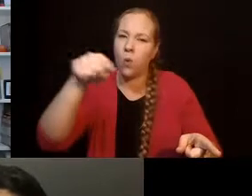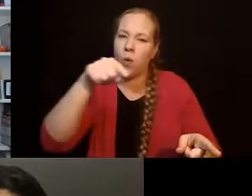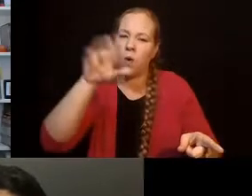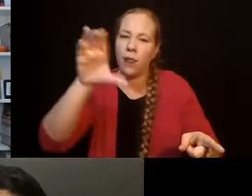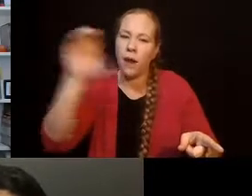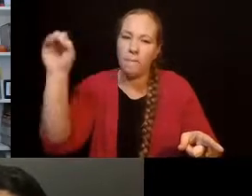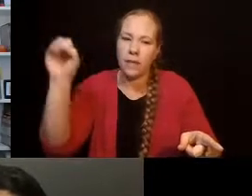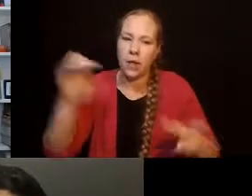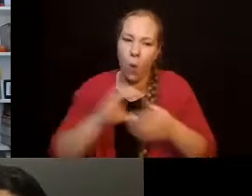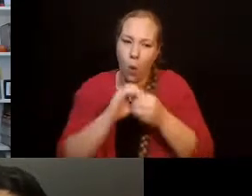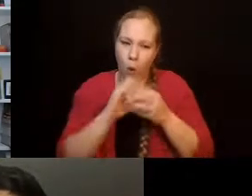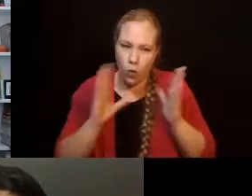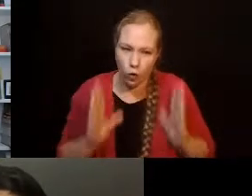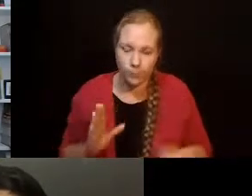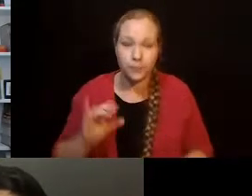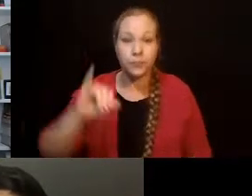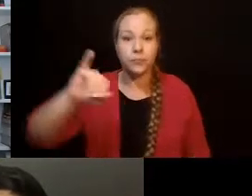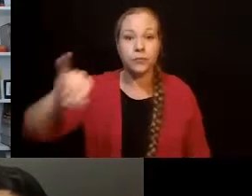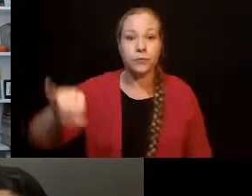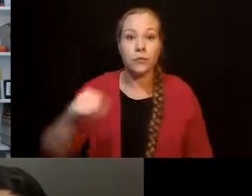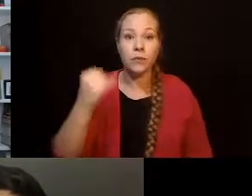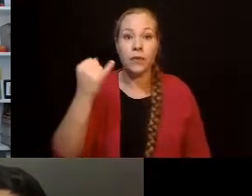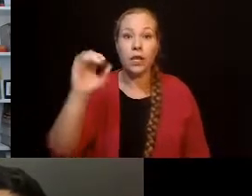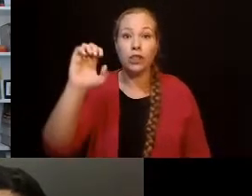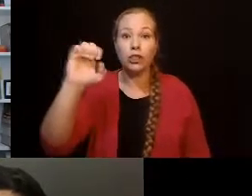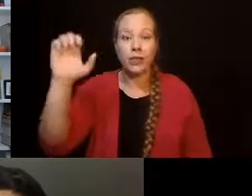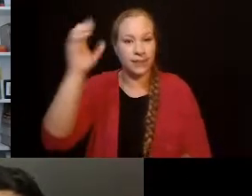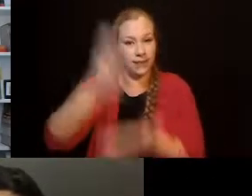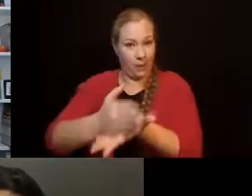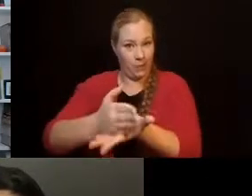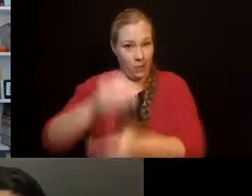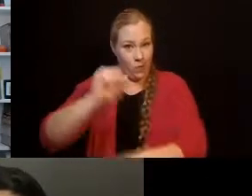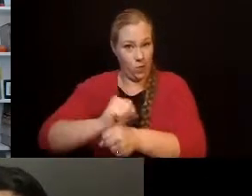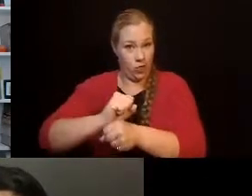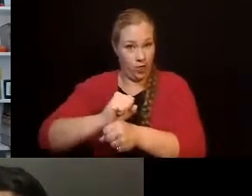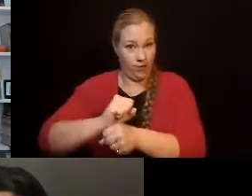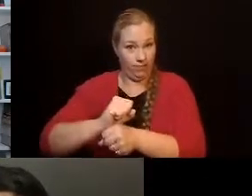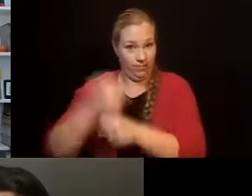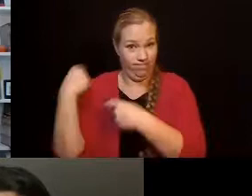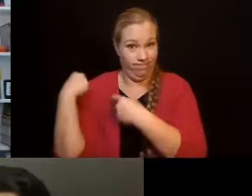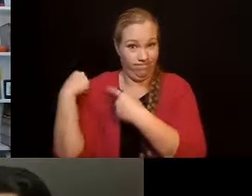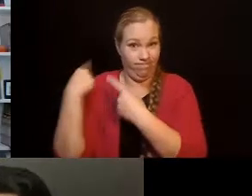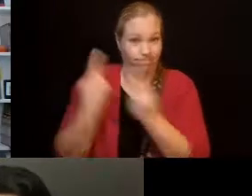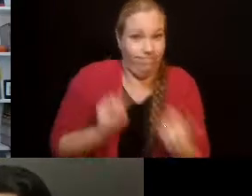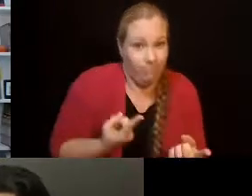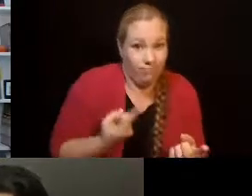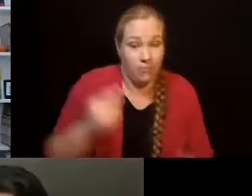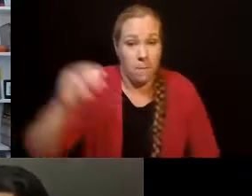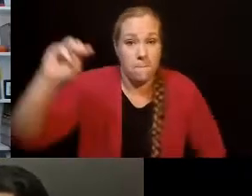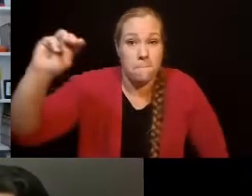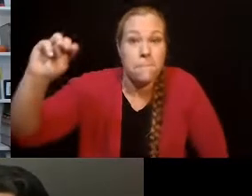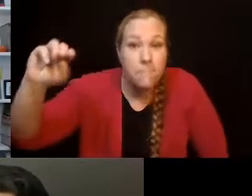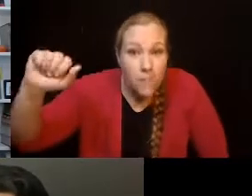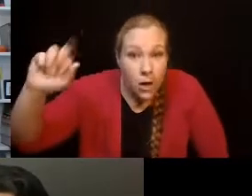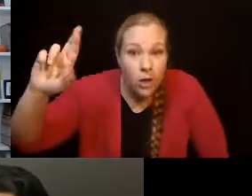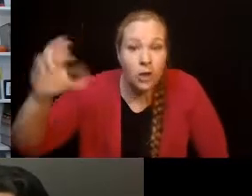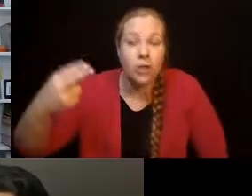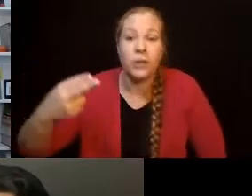Now, Jesse has not worked since March. And I'm here to tell you that while